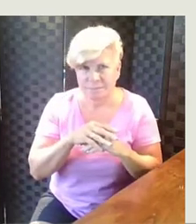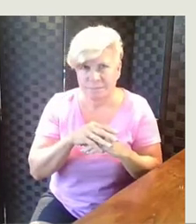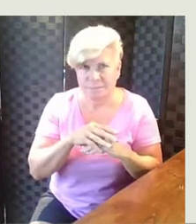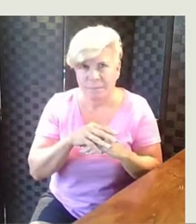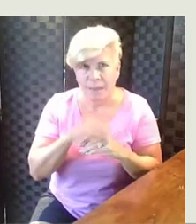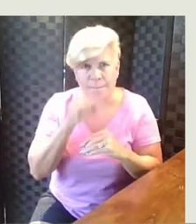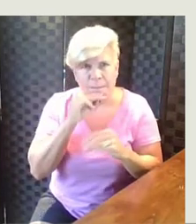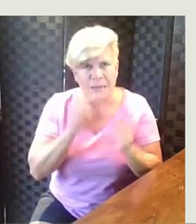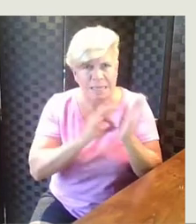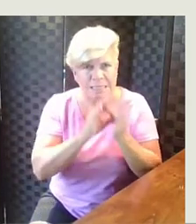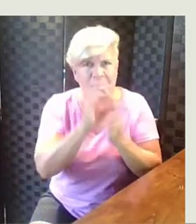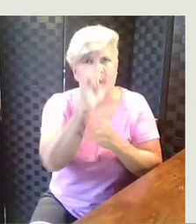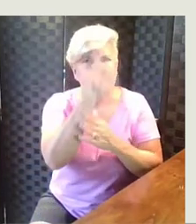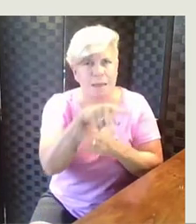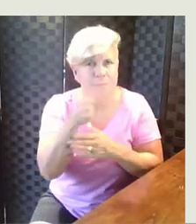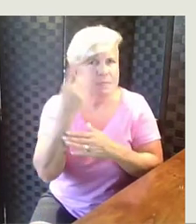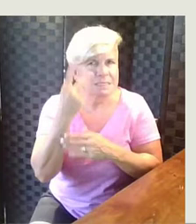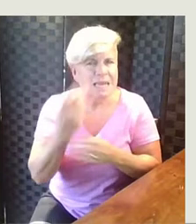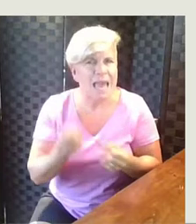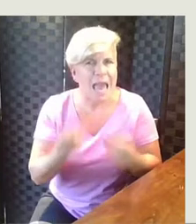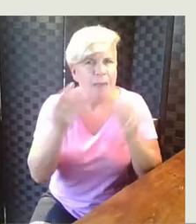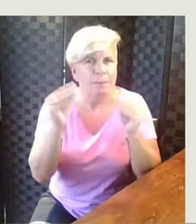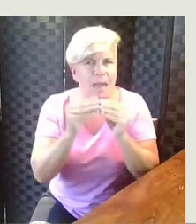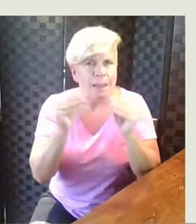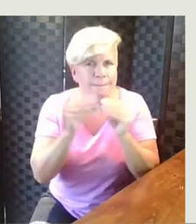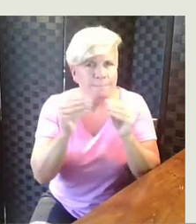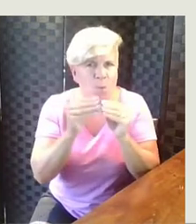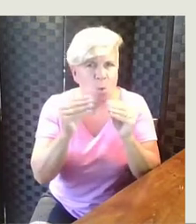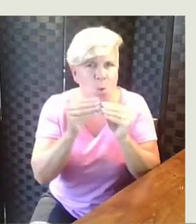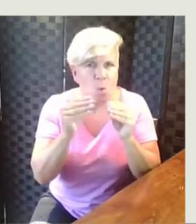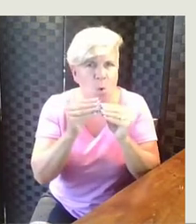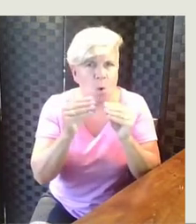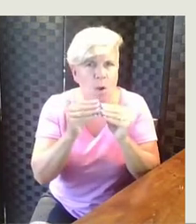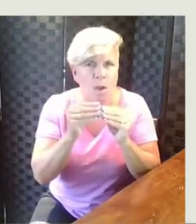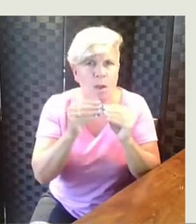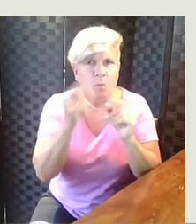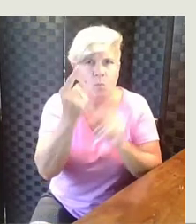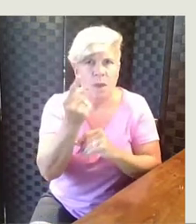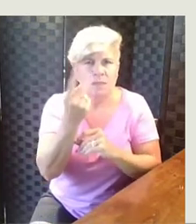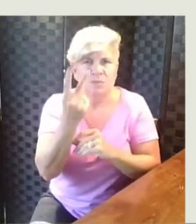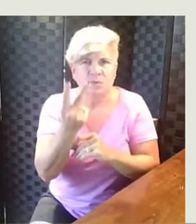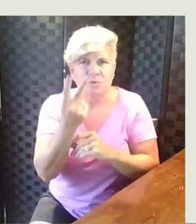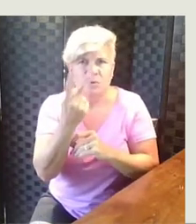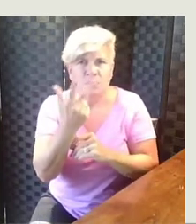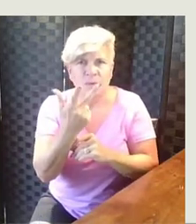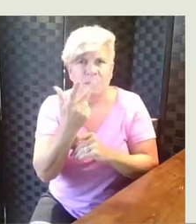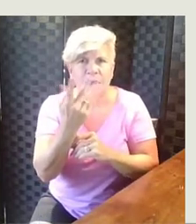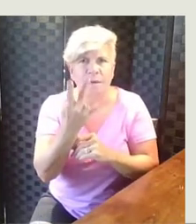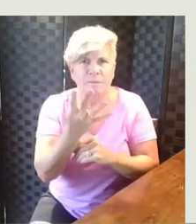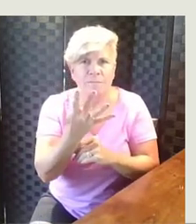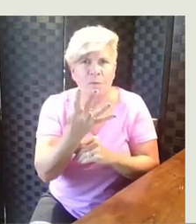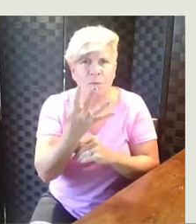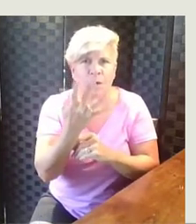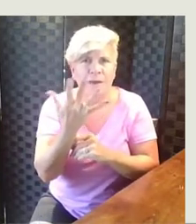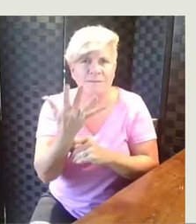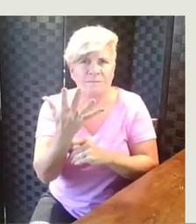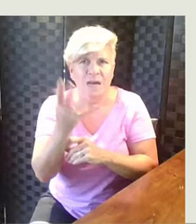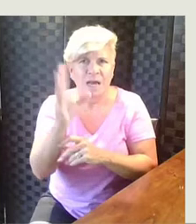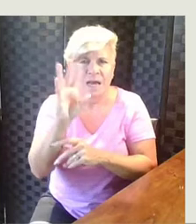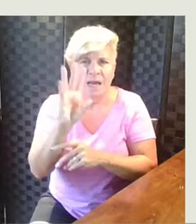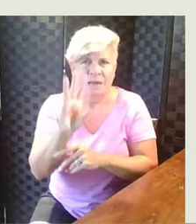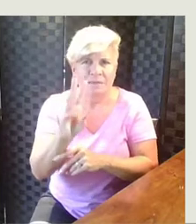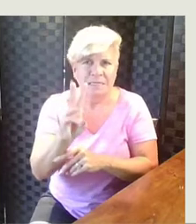Maya counts up to see how many more stickers Brian has. One, two, three, four,